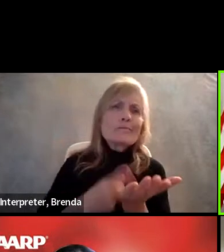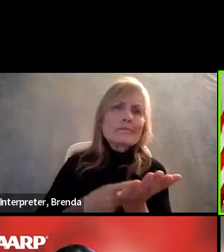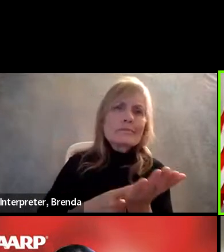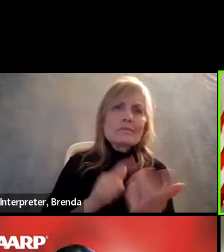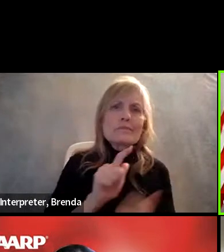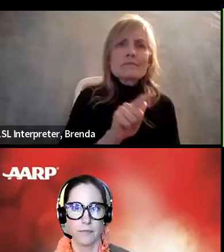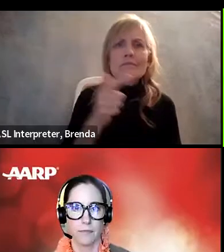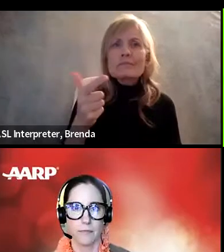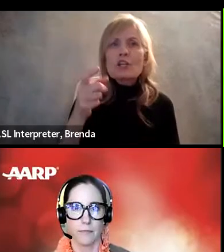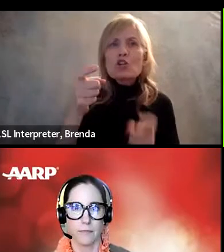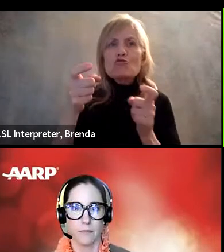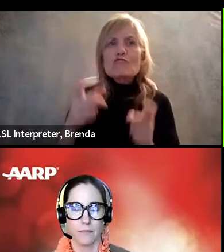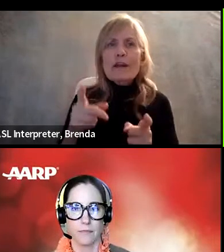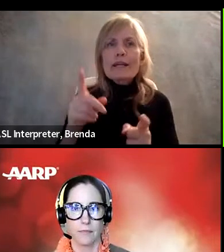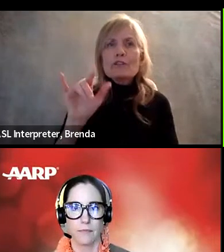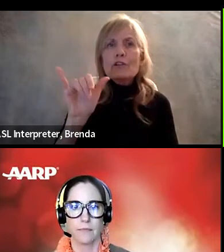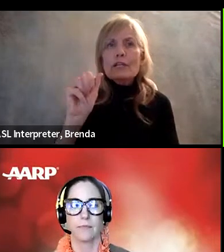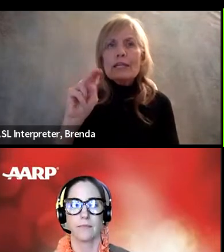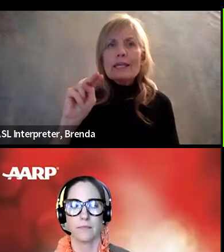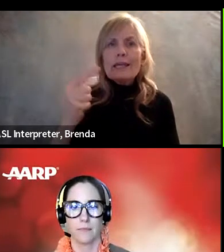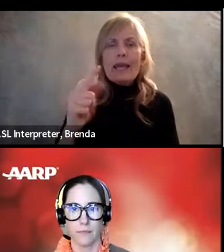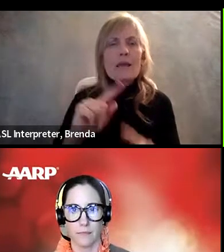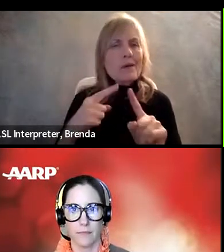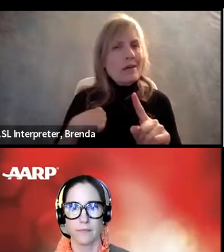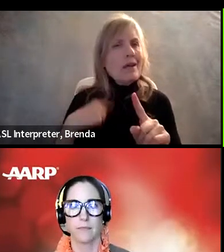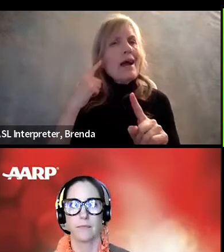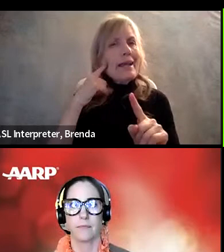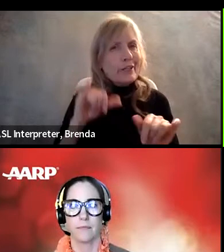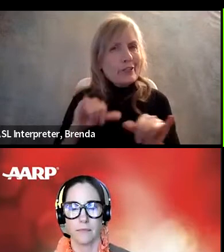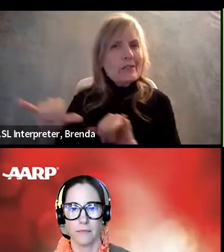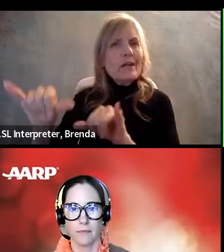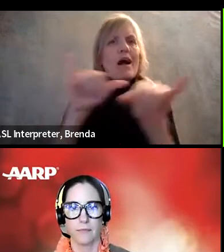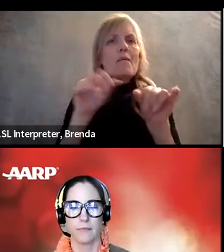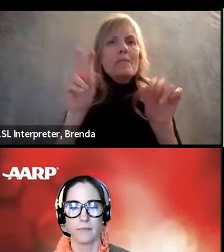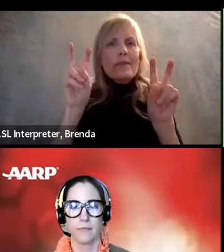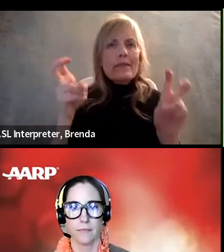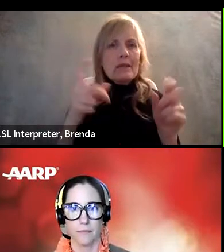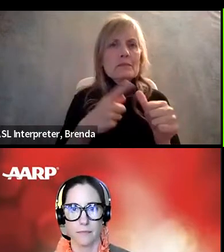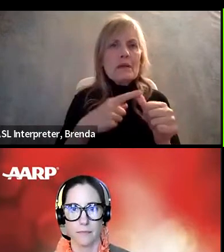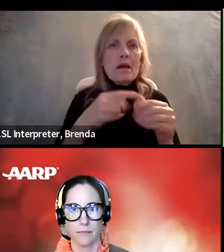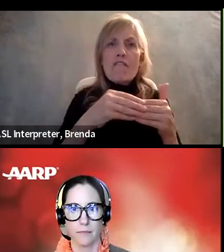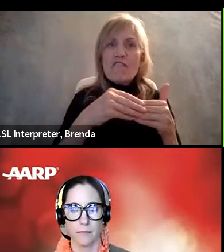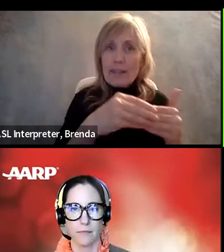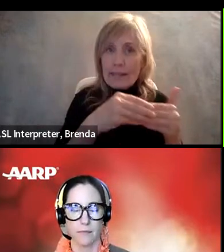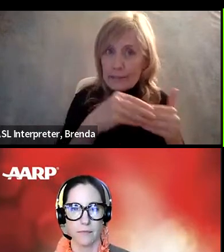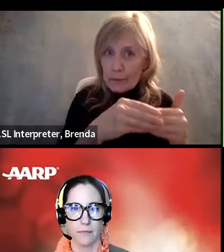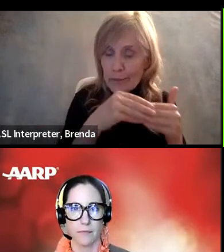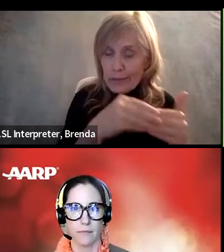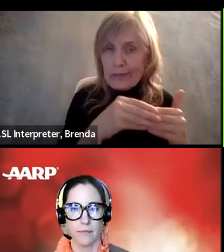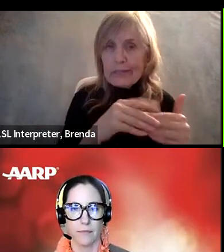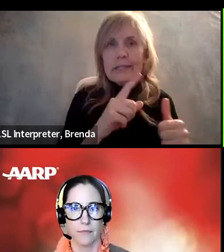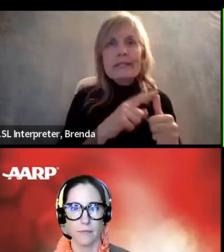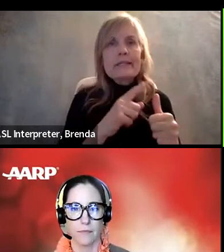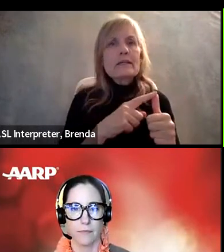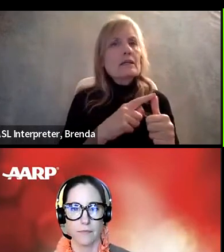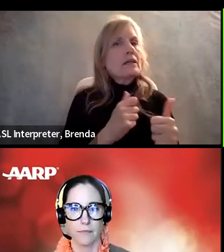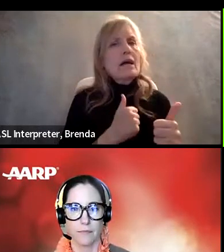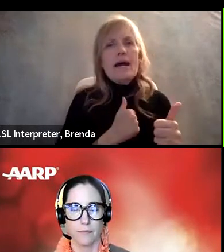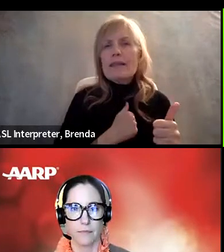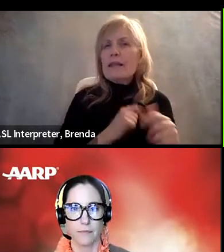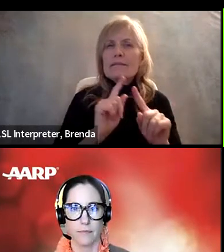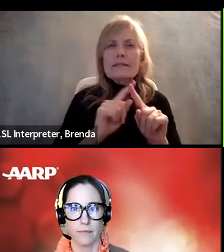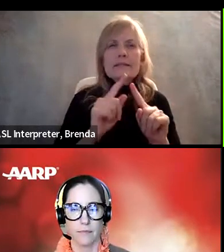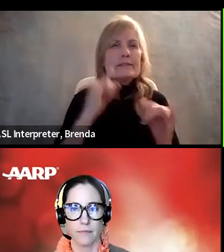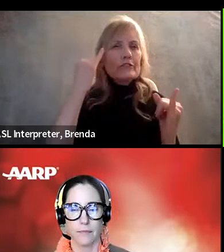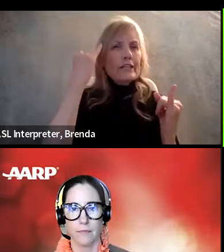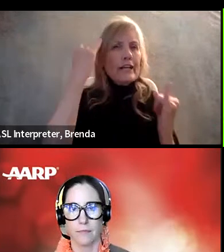Yang, but I do hear some themes here, the importance of flexibility, um, love that there, this, these creative ideas